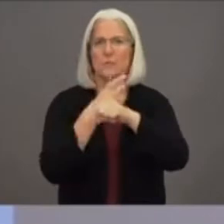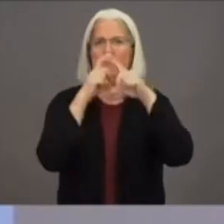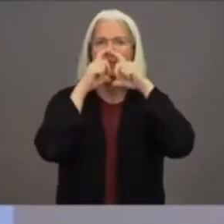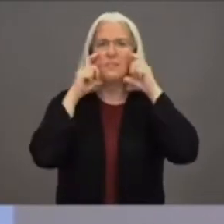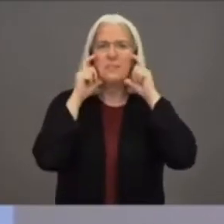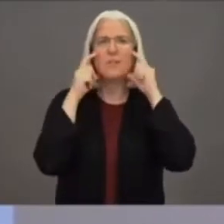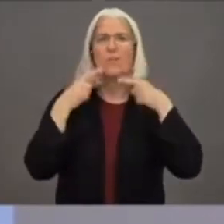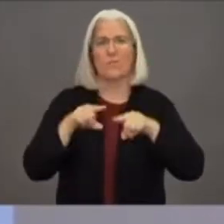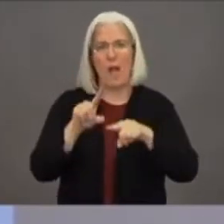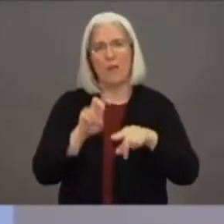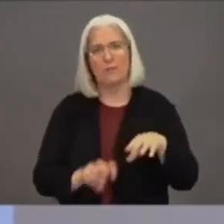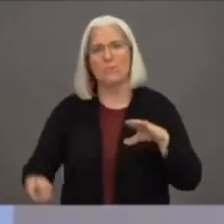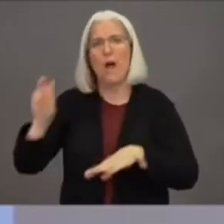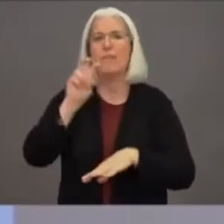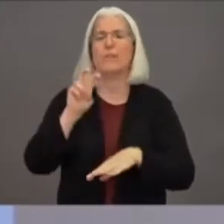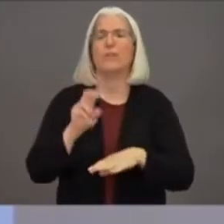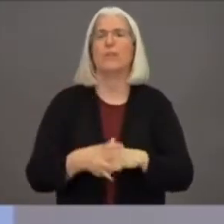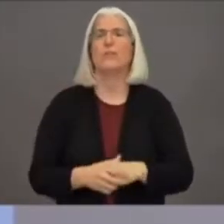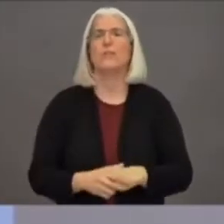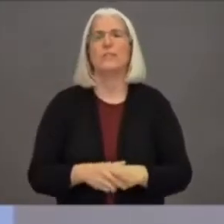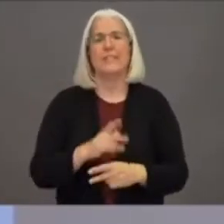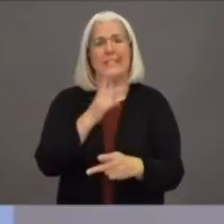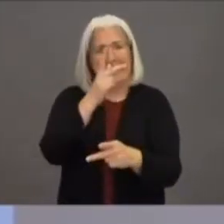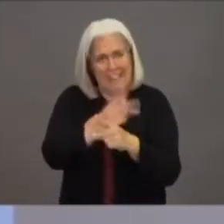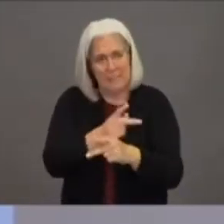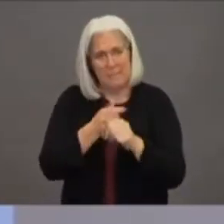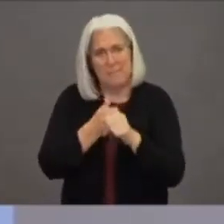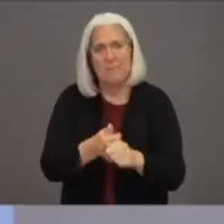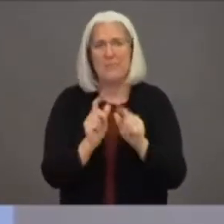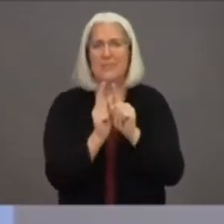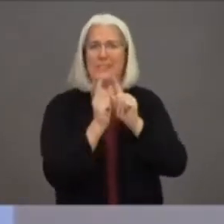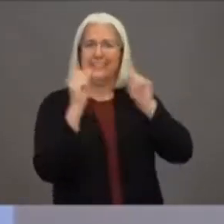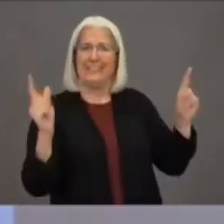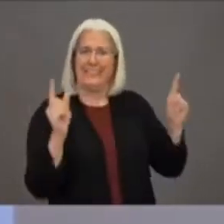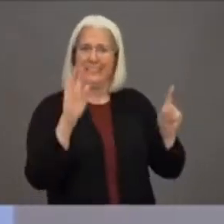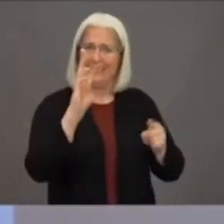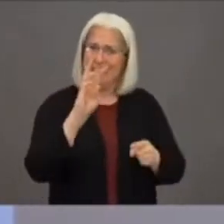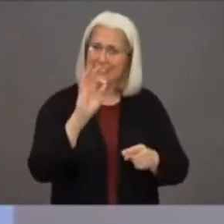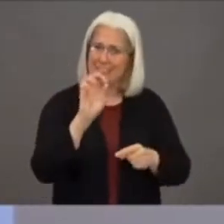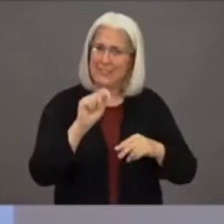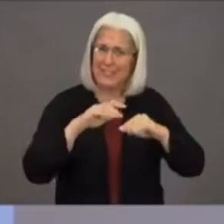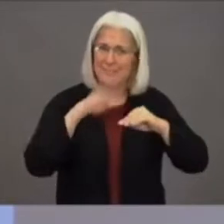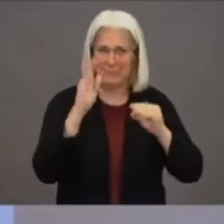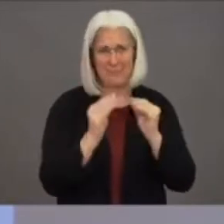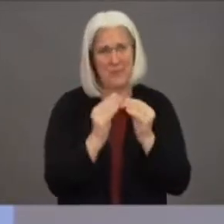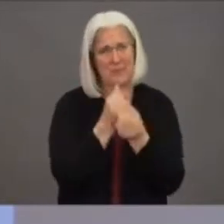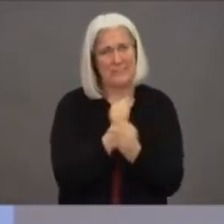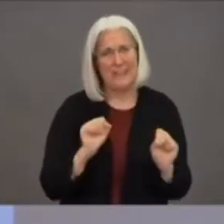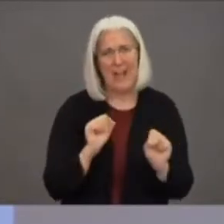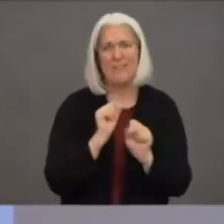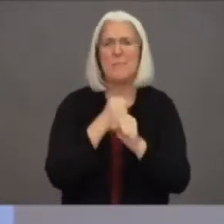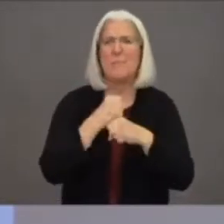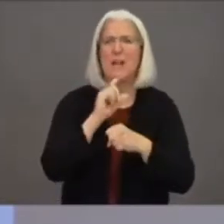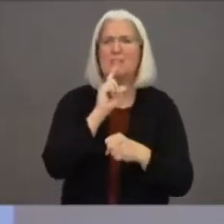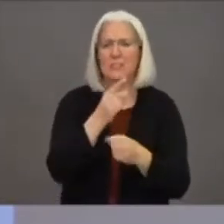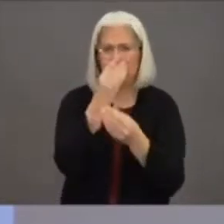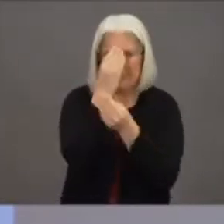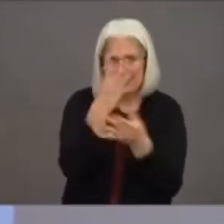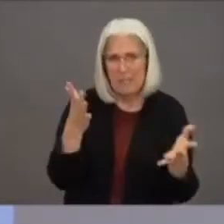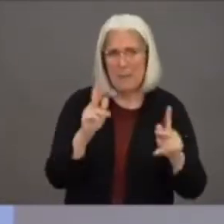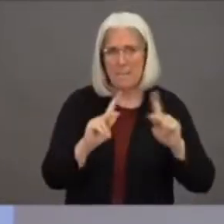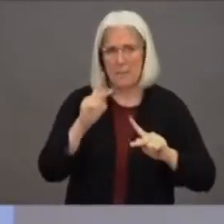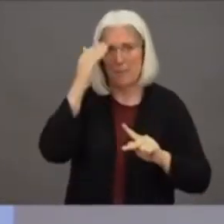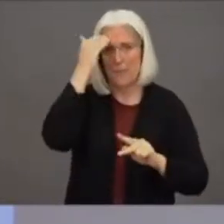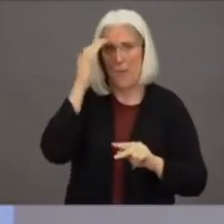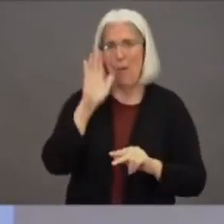six feet apart, making sure that you alert people that you're going to go visit them before you show up to their place, and